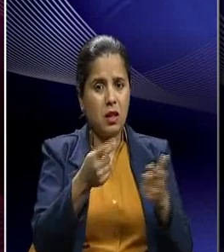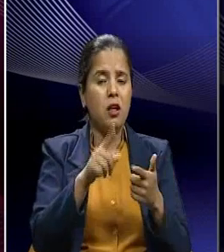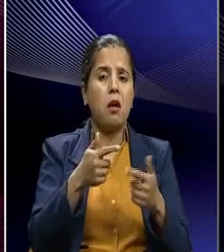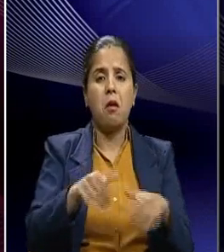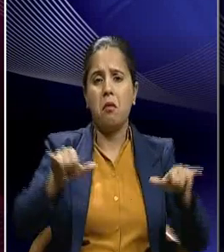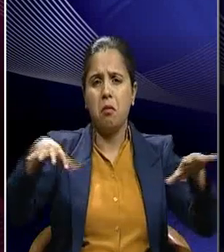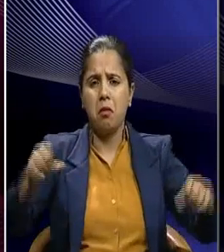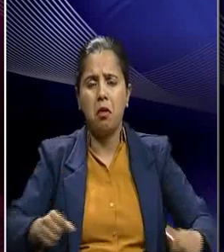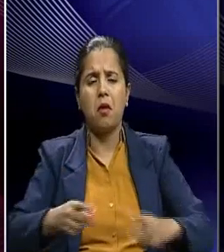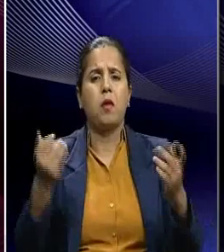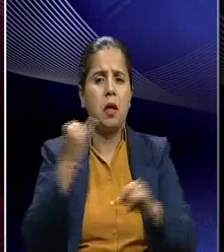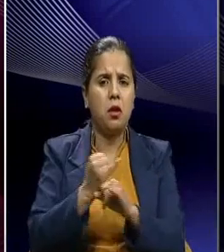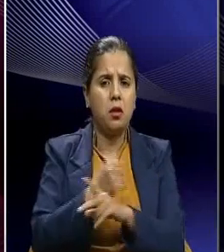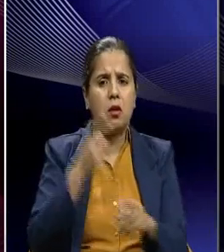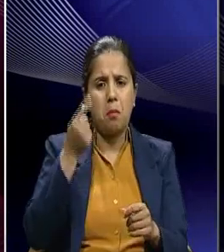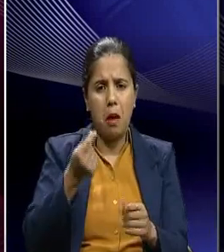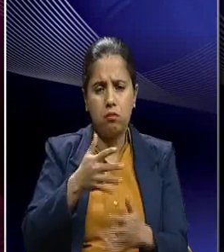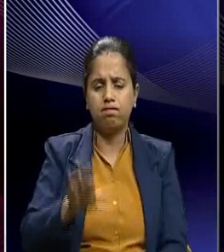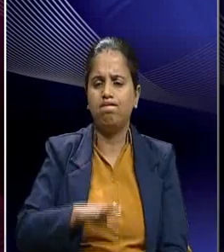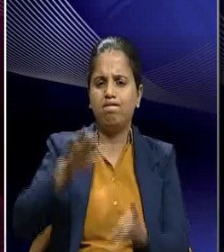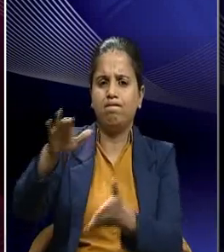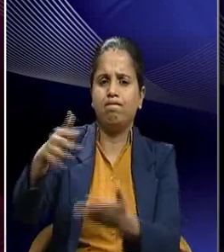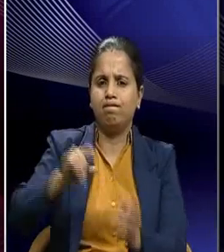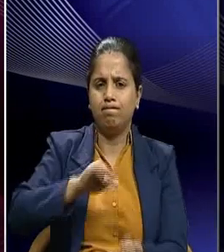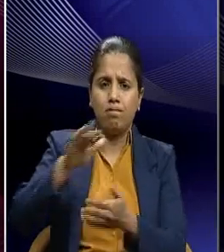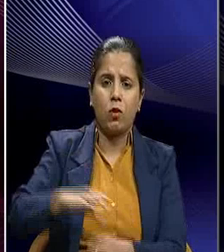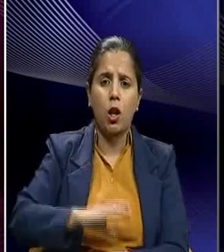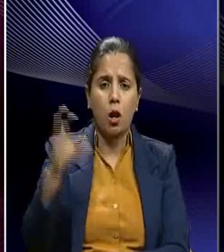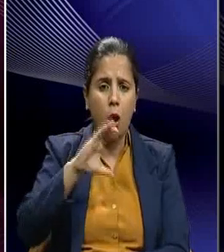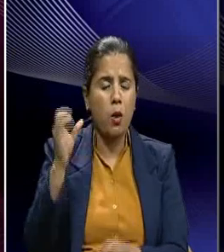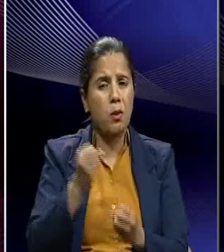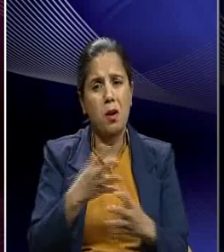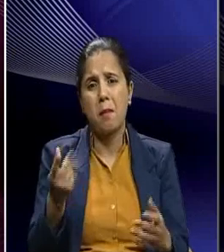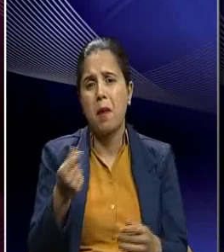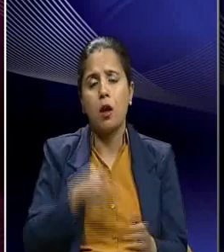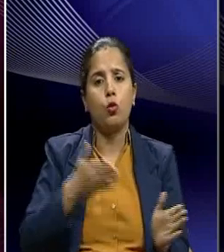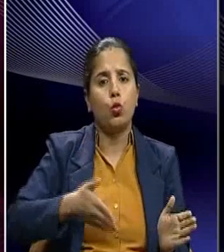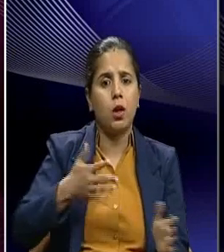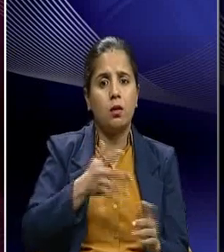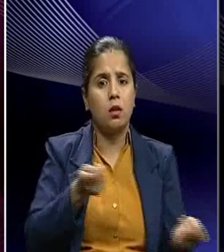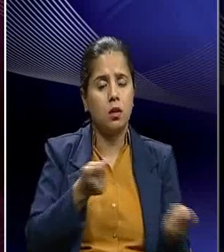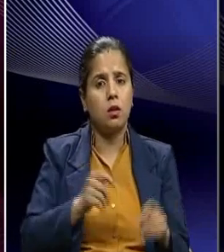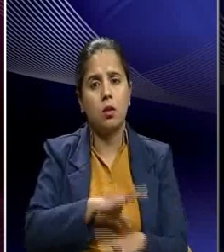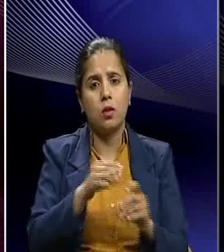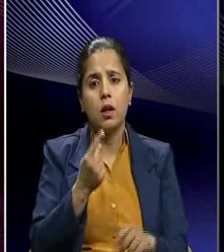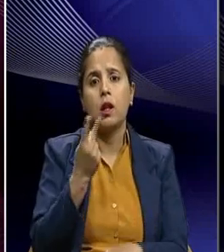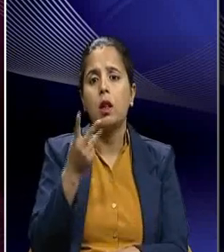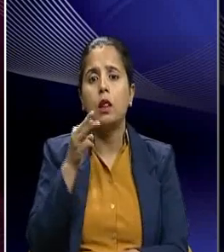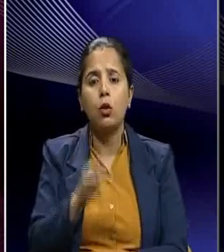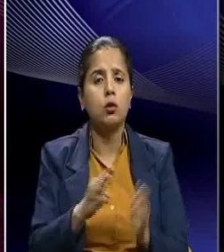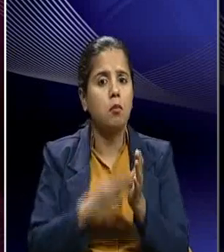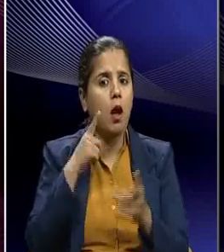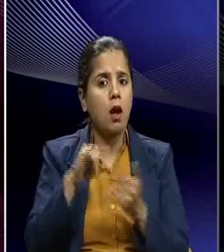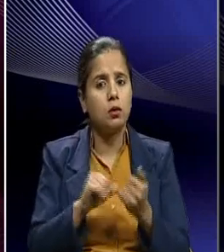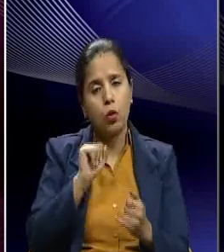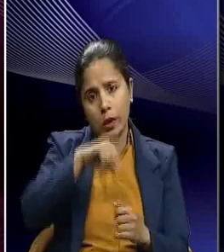and institutes, cash balances which were amounting to corrodes. And the railway system of about 12,000 miles to the